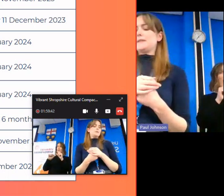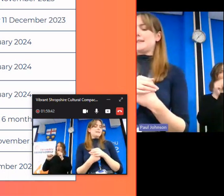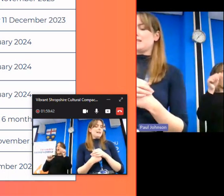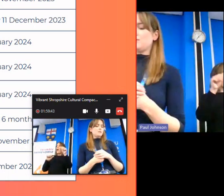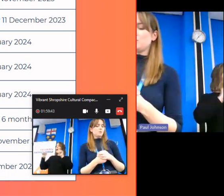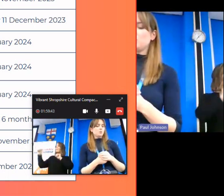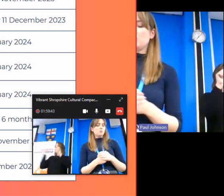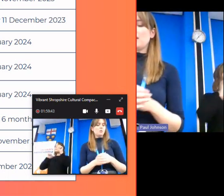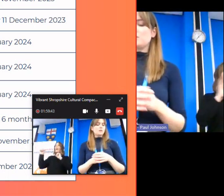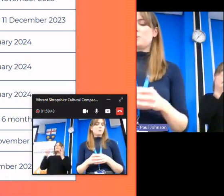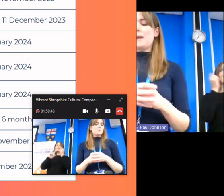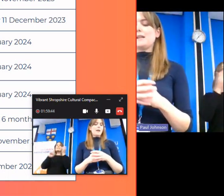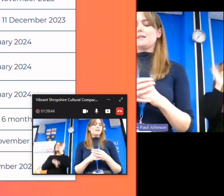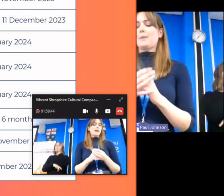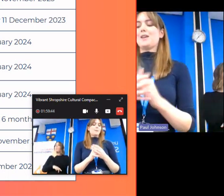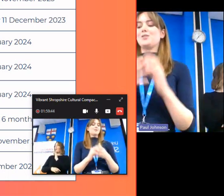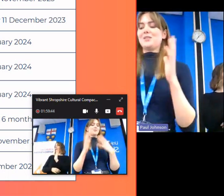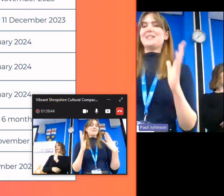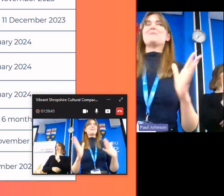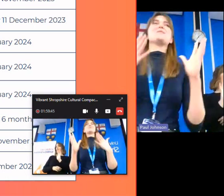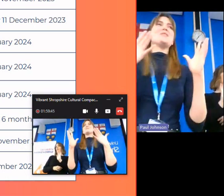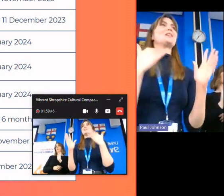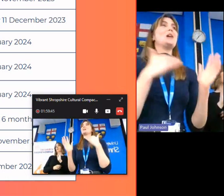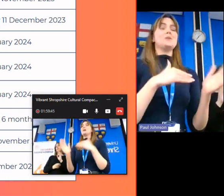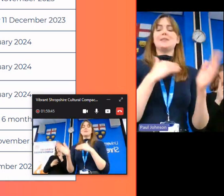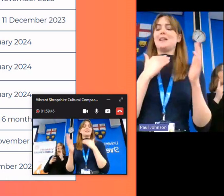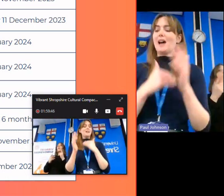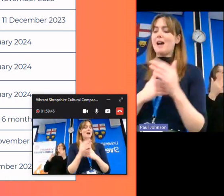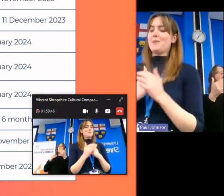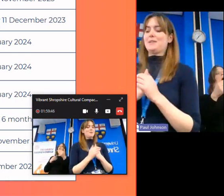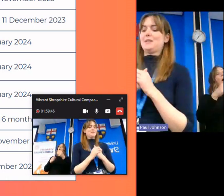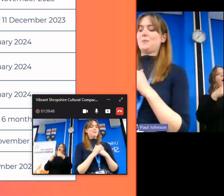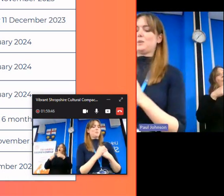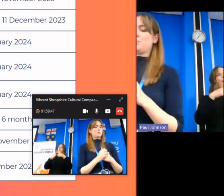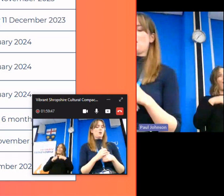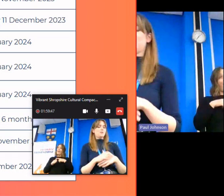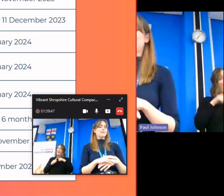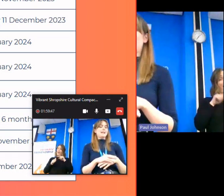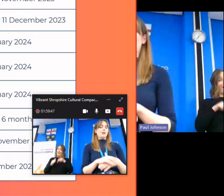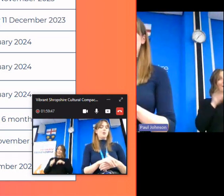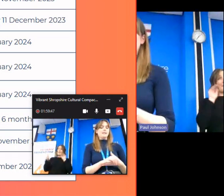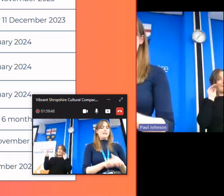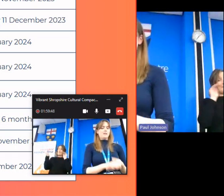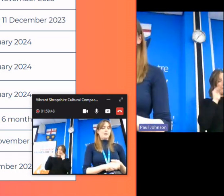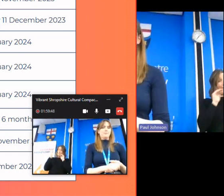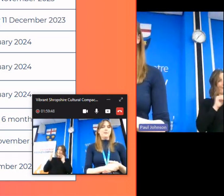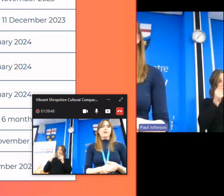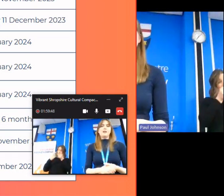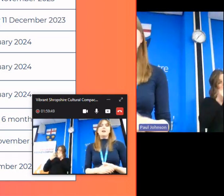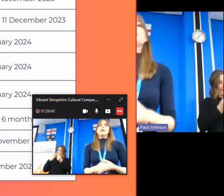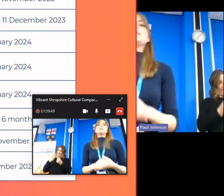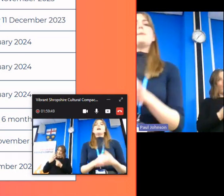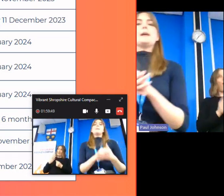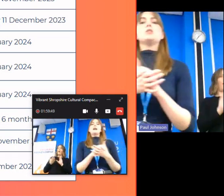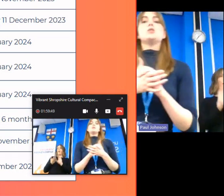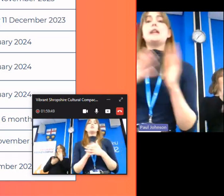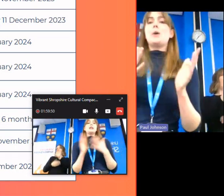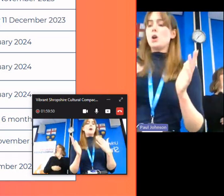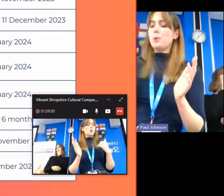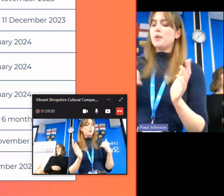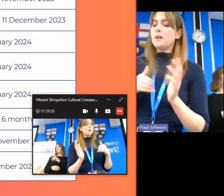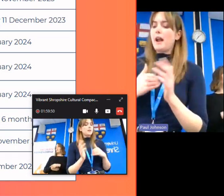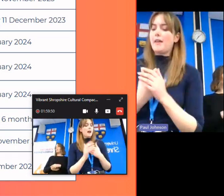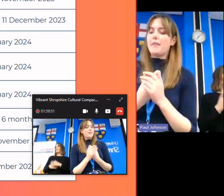applications will be successful grants will be made to the applications that demonstrate the closest alignment with the priorities and criteria so